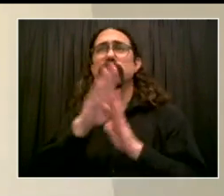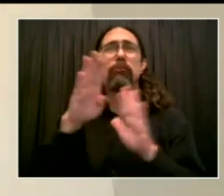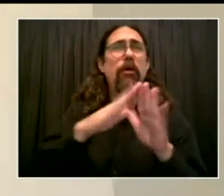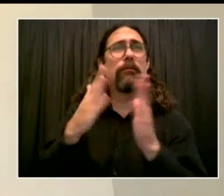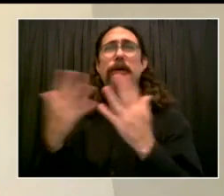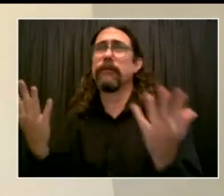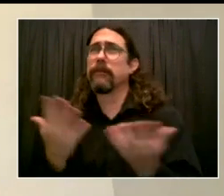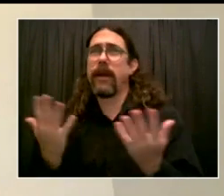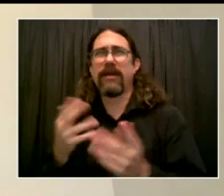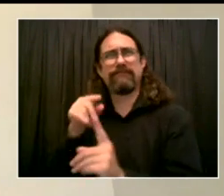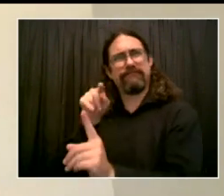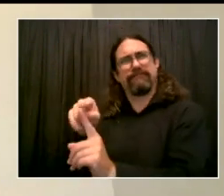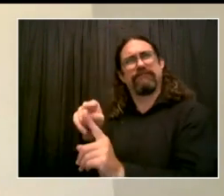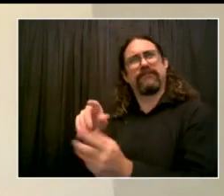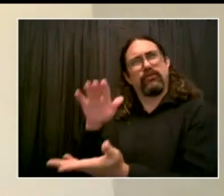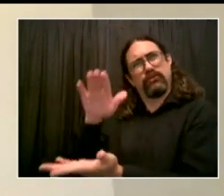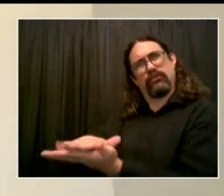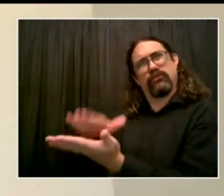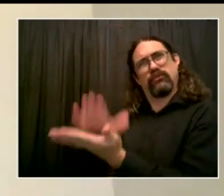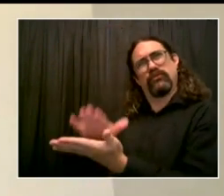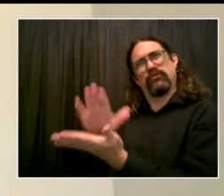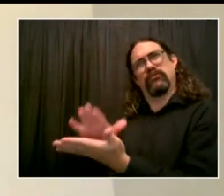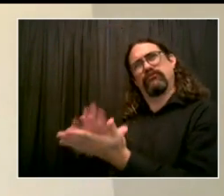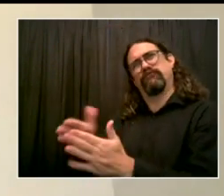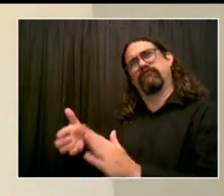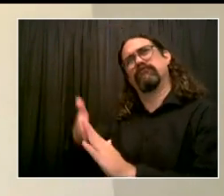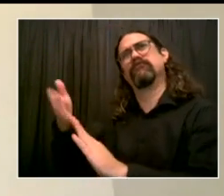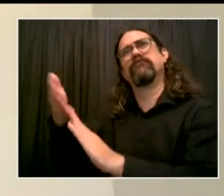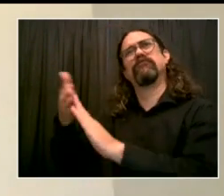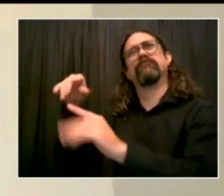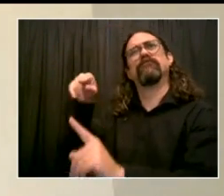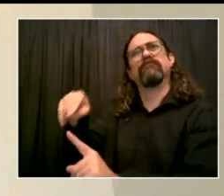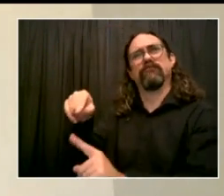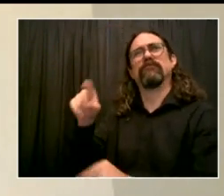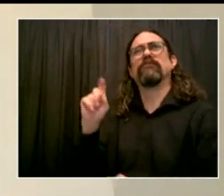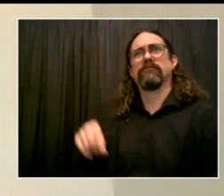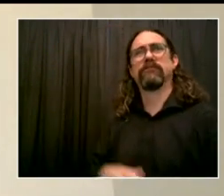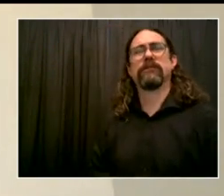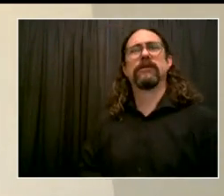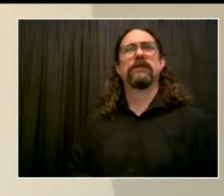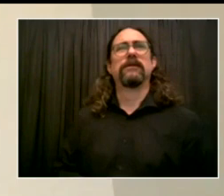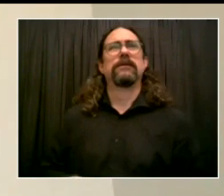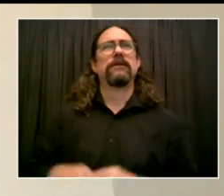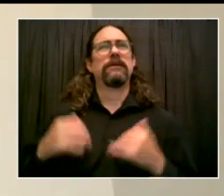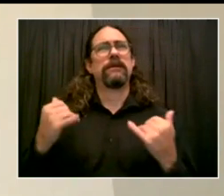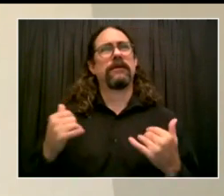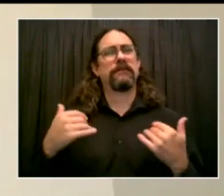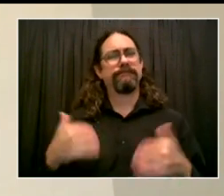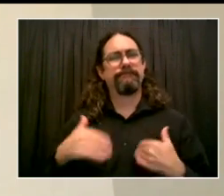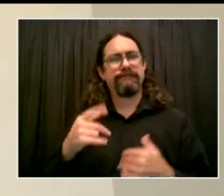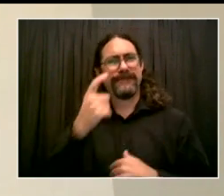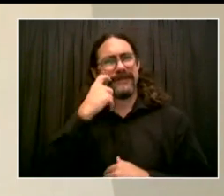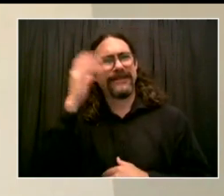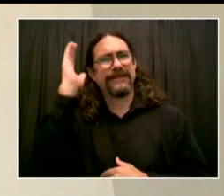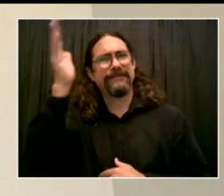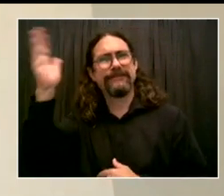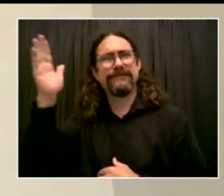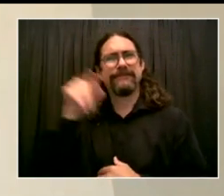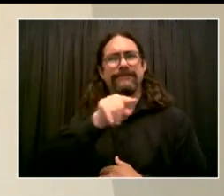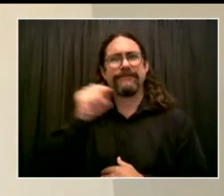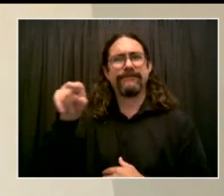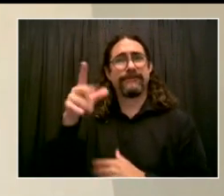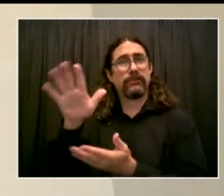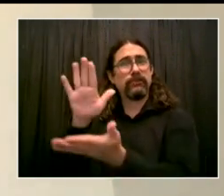the clergy leaders, and all of the panel here today to hear the details of your plan to ensure that our school,